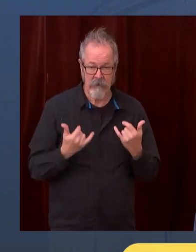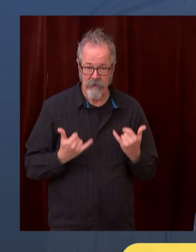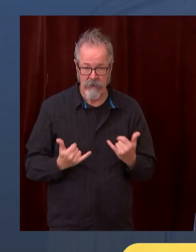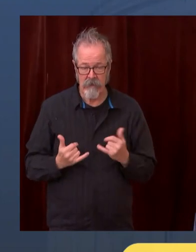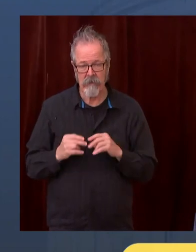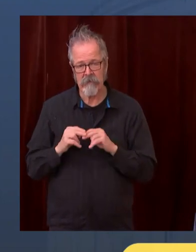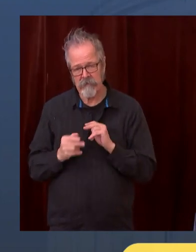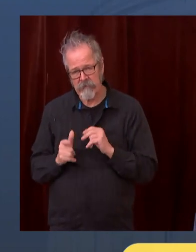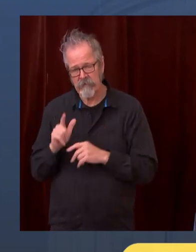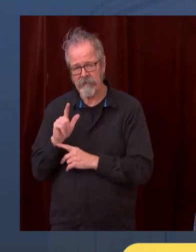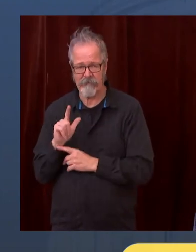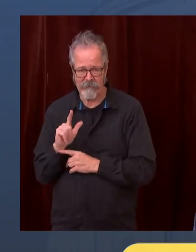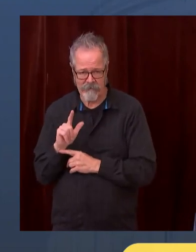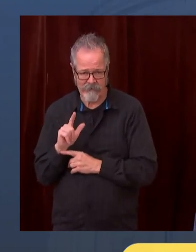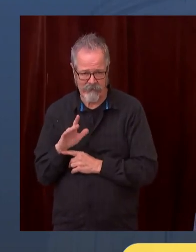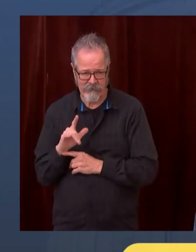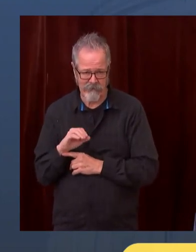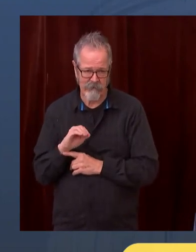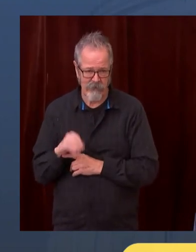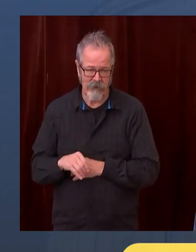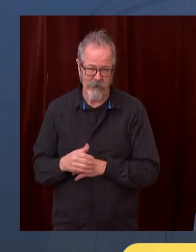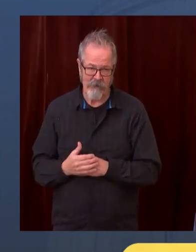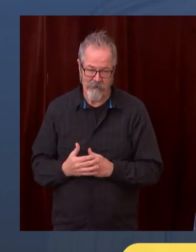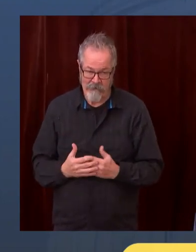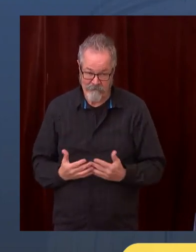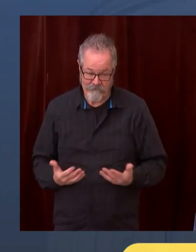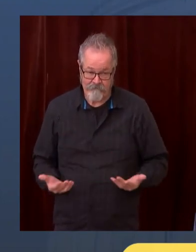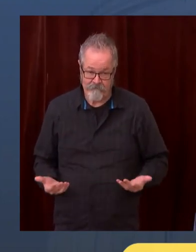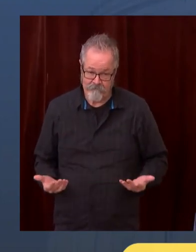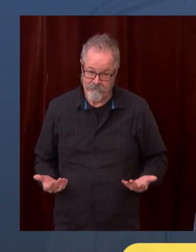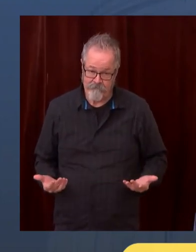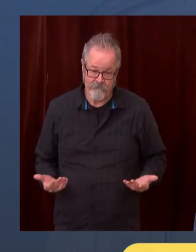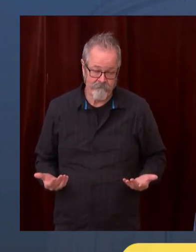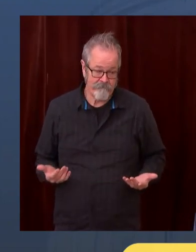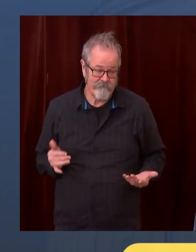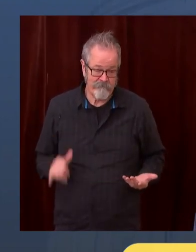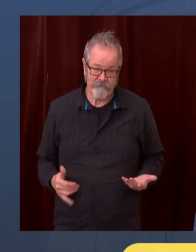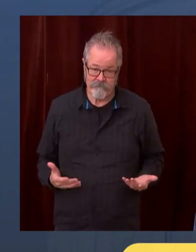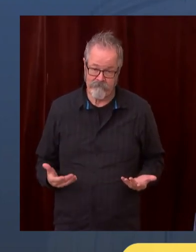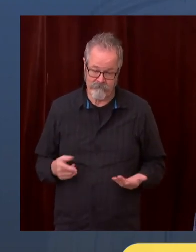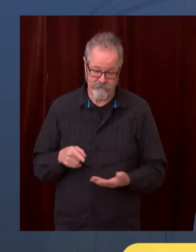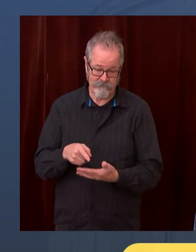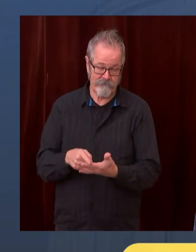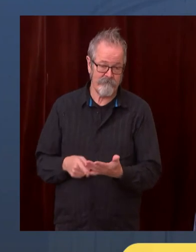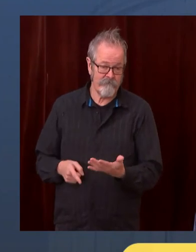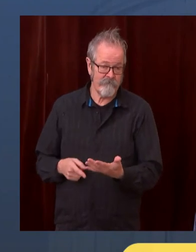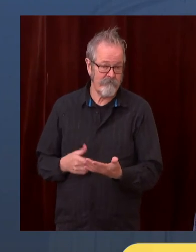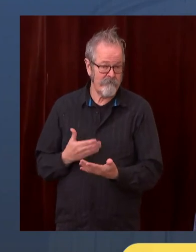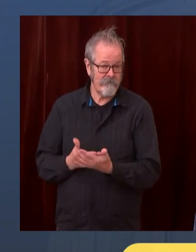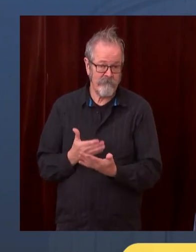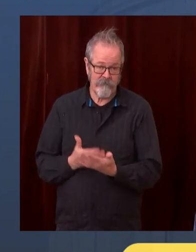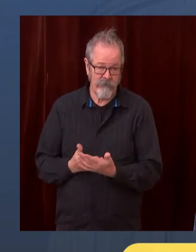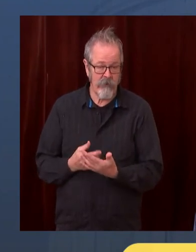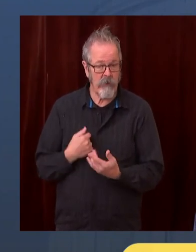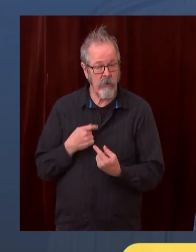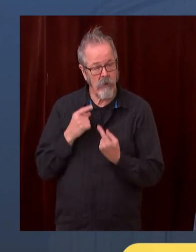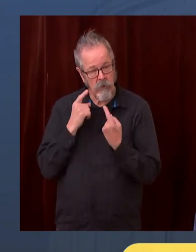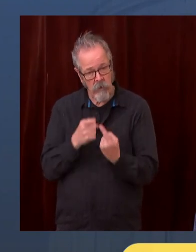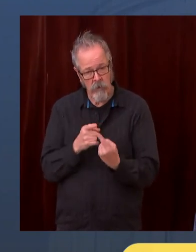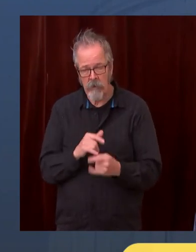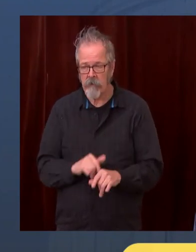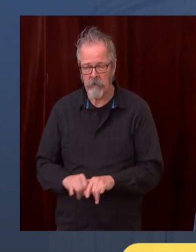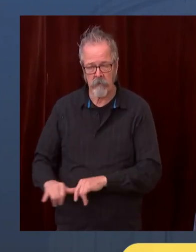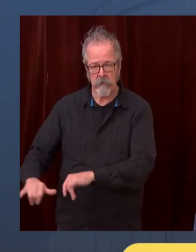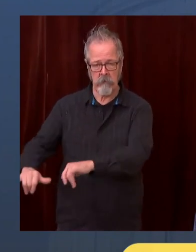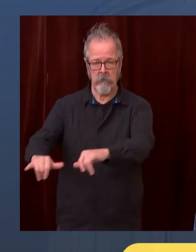safety valve there and to bring things in alignment to cross the system. So again, all of those